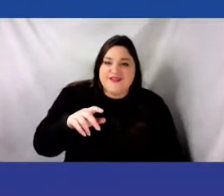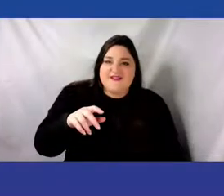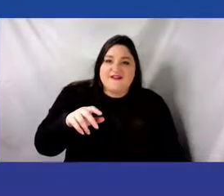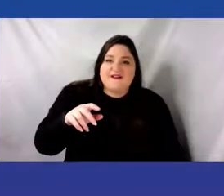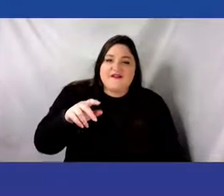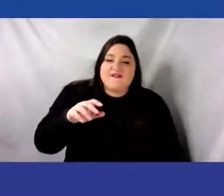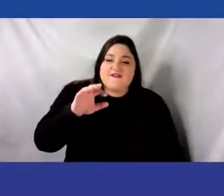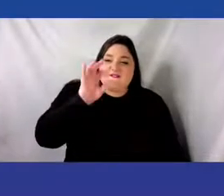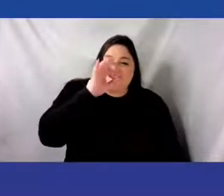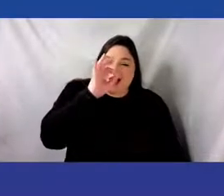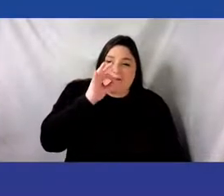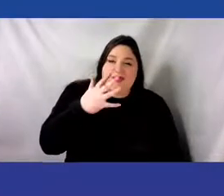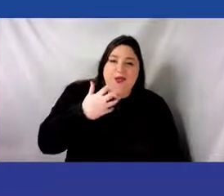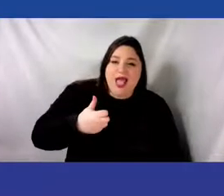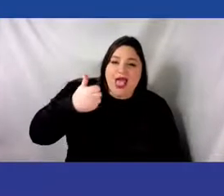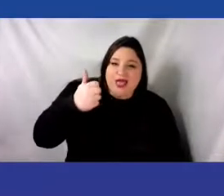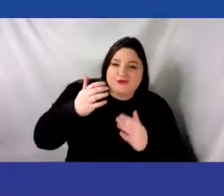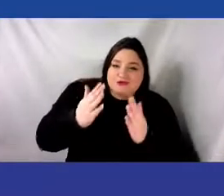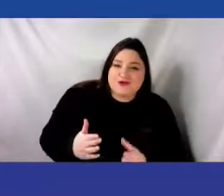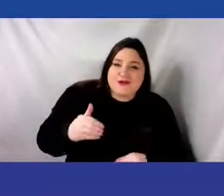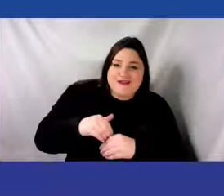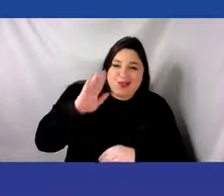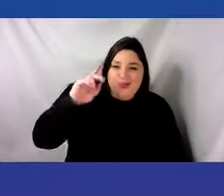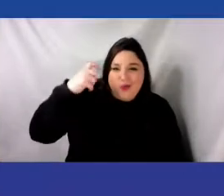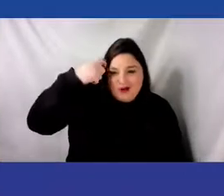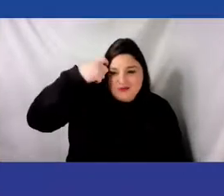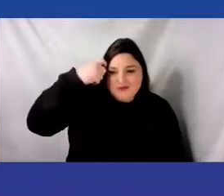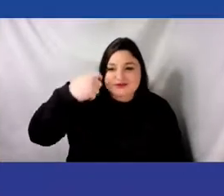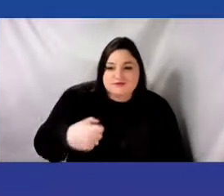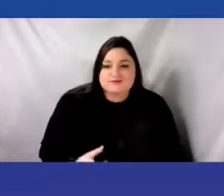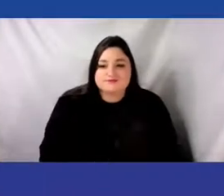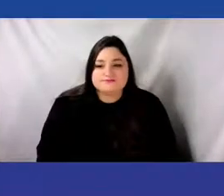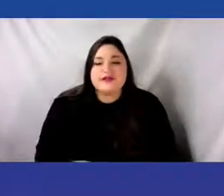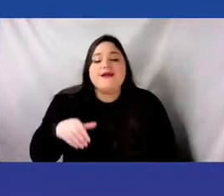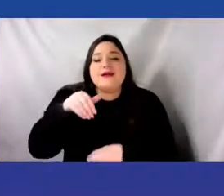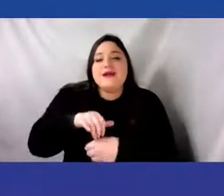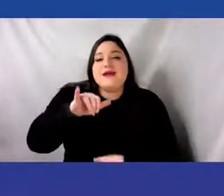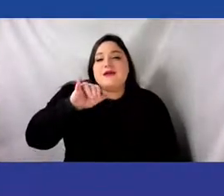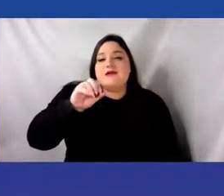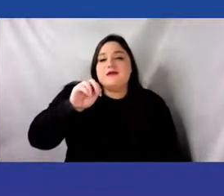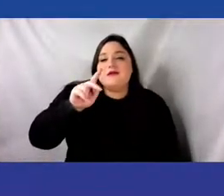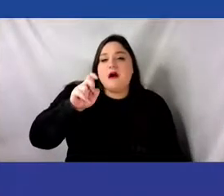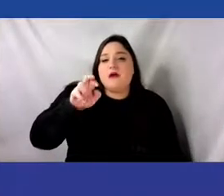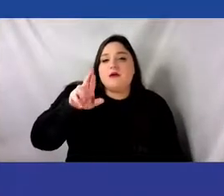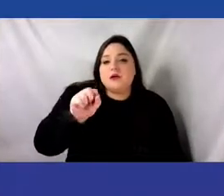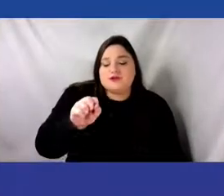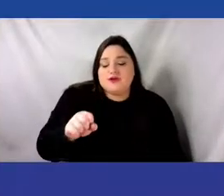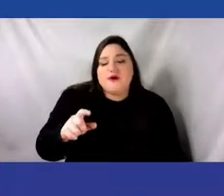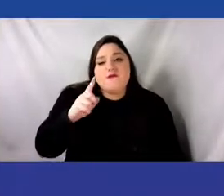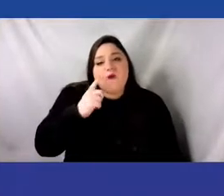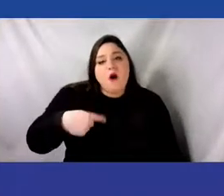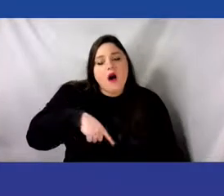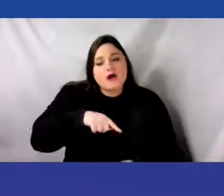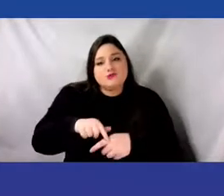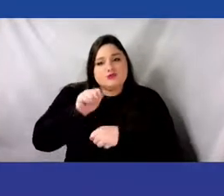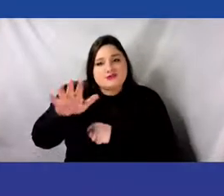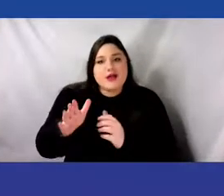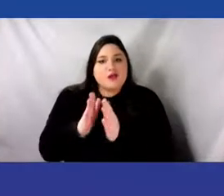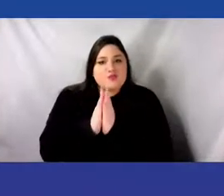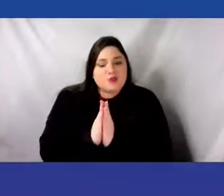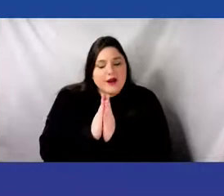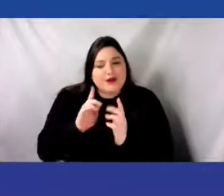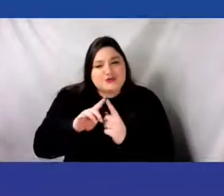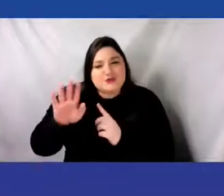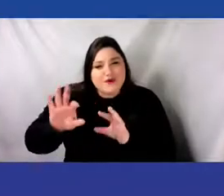To send our prayers to her and her family, and to gently